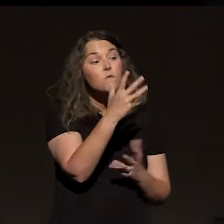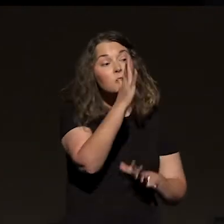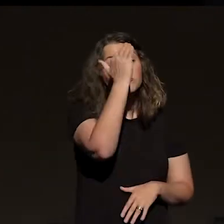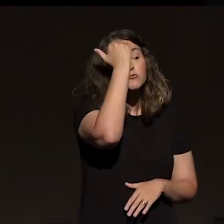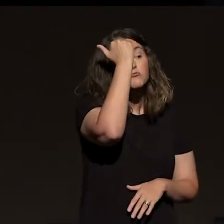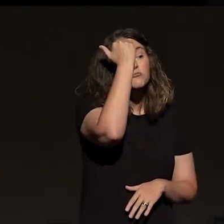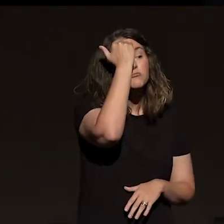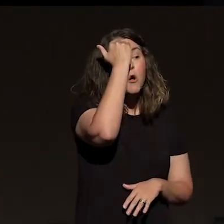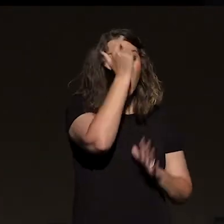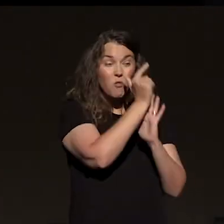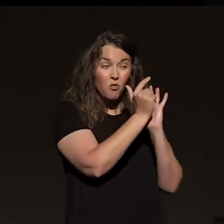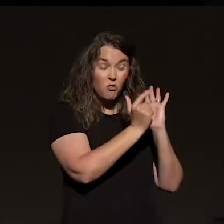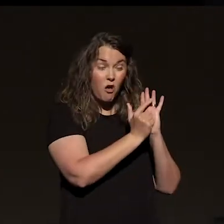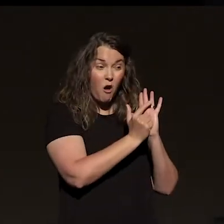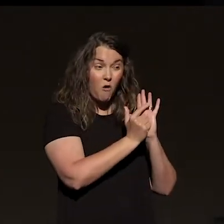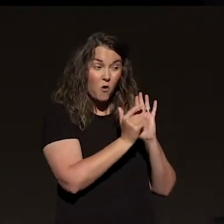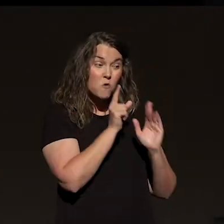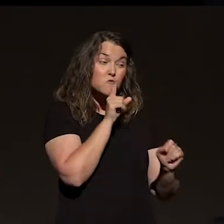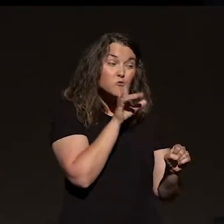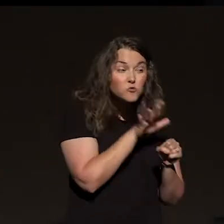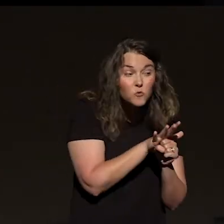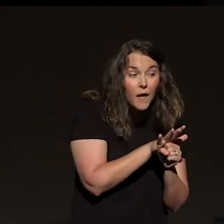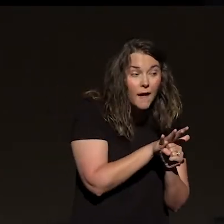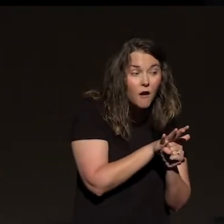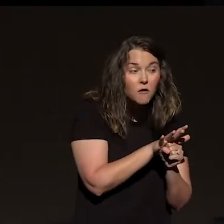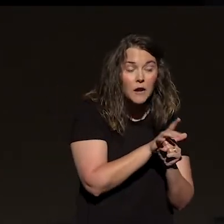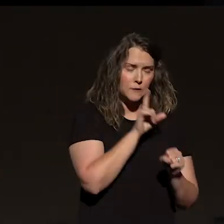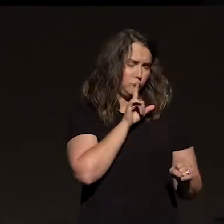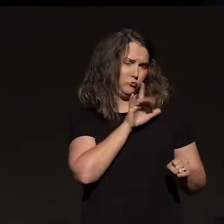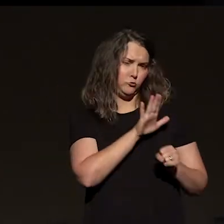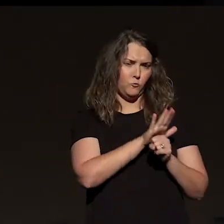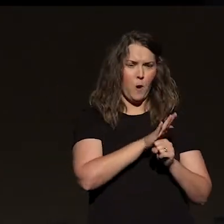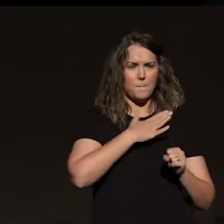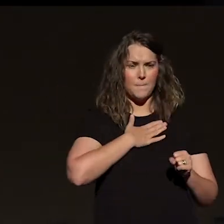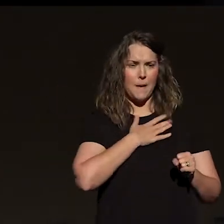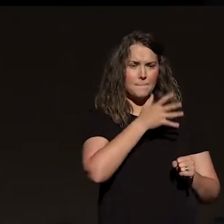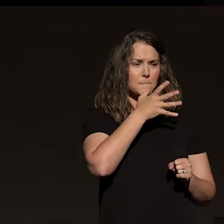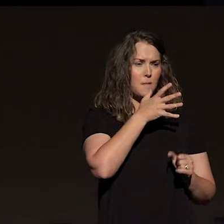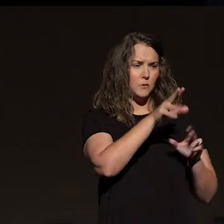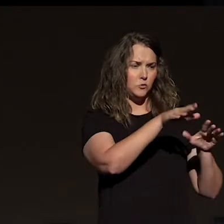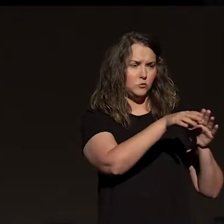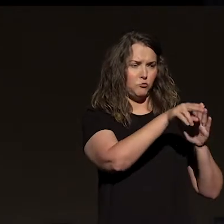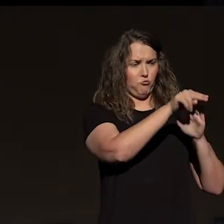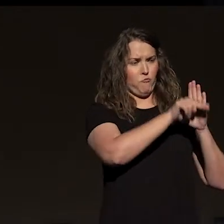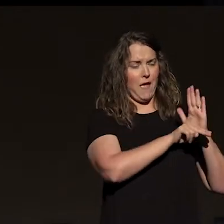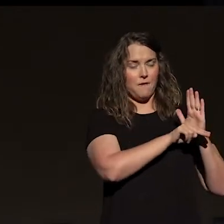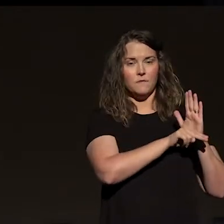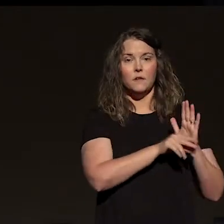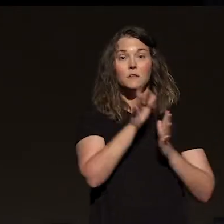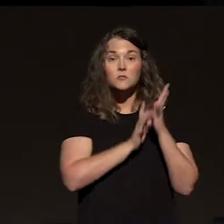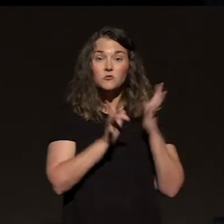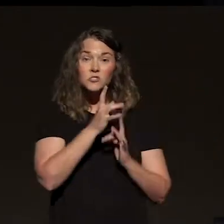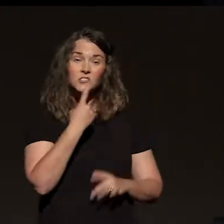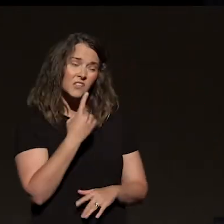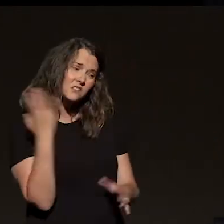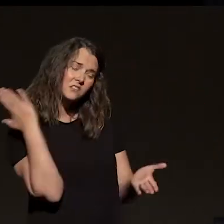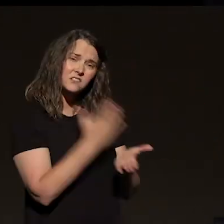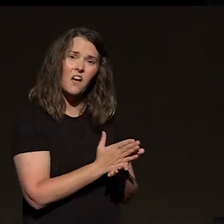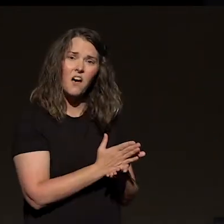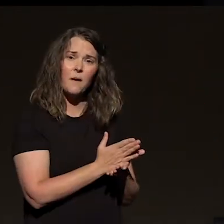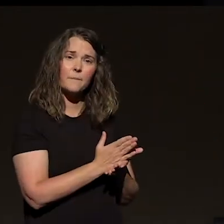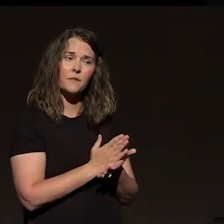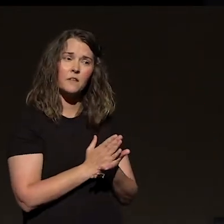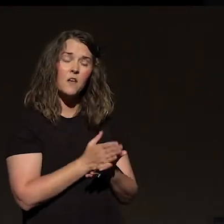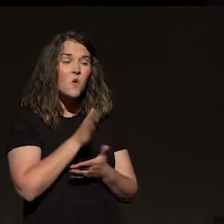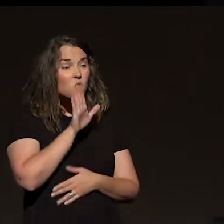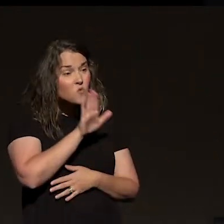don't swear and make promises. Come on, how many of y'all done that? I swear on my mama's grave, man. Jesus said, quit. Quit having to add to your